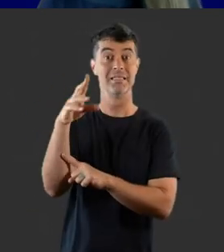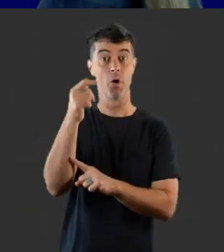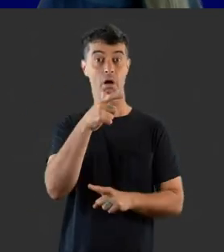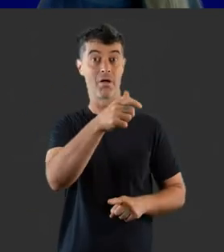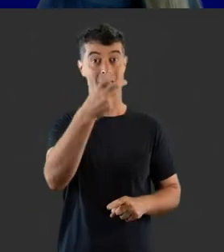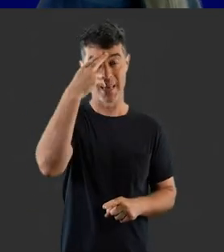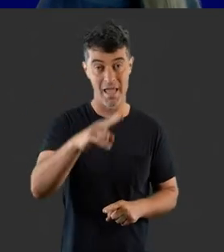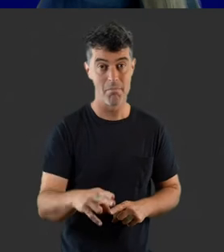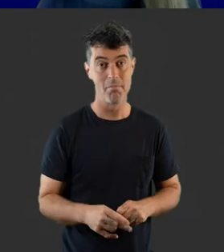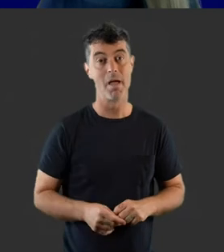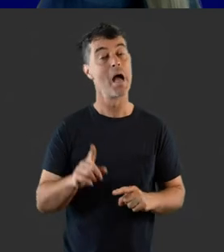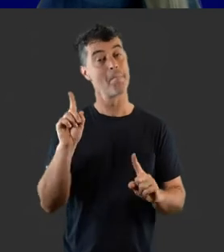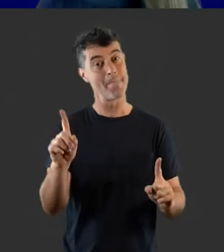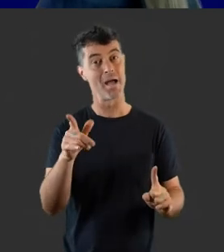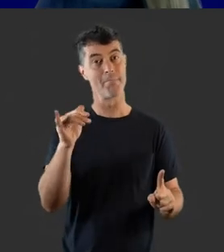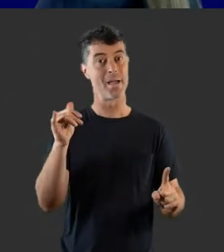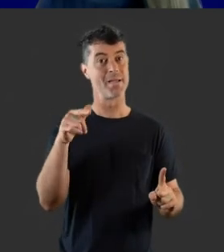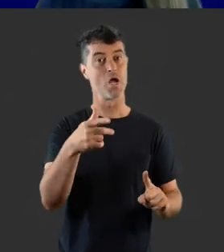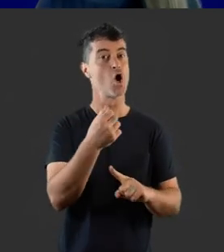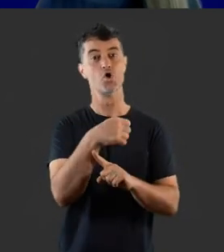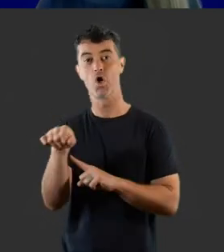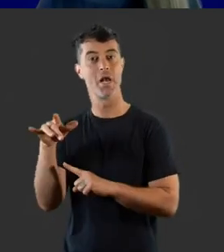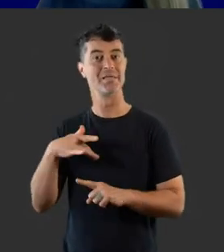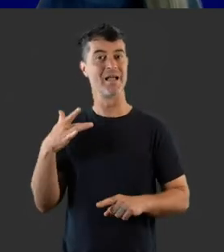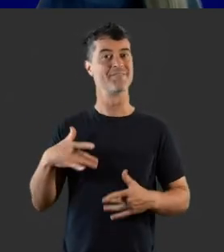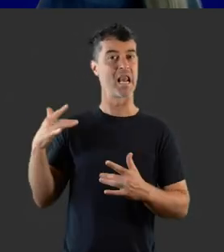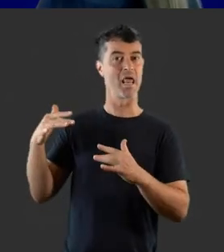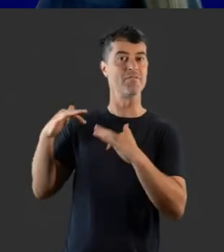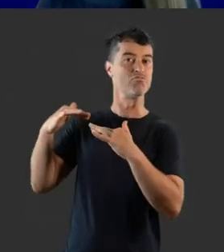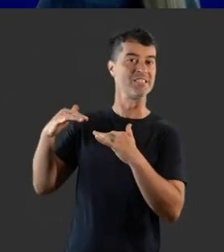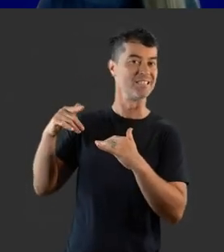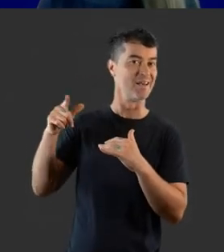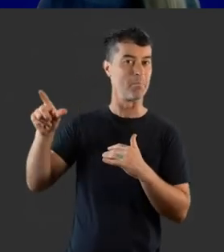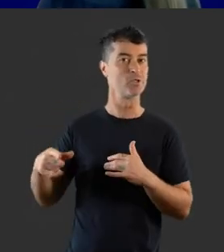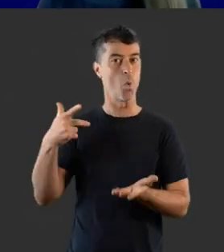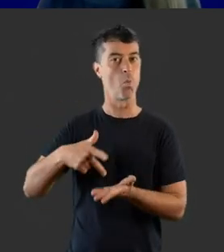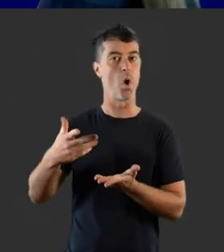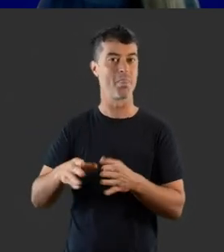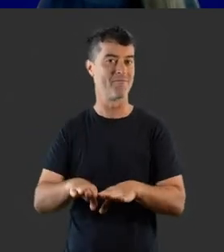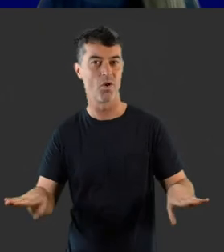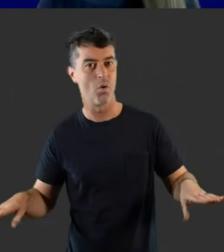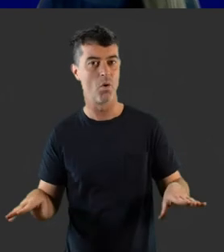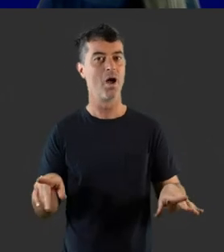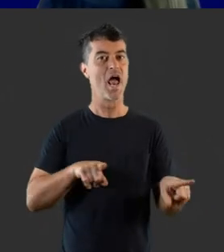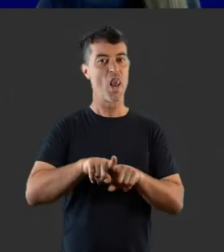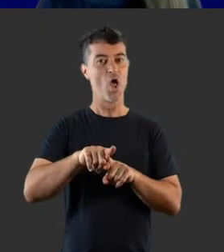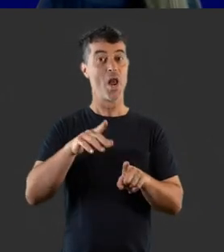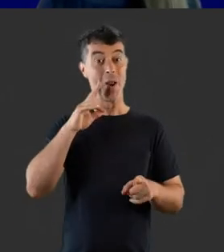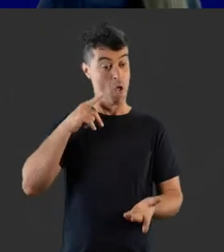example, a child may turn their head to someone calling their name. However, they may have turned because they felt the vibrations of that person walking on the